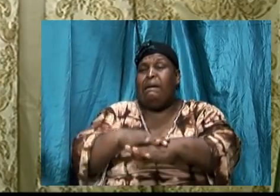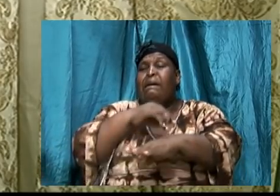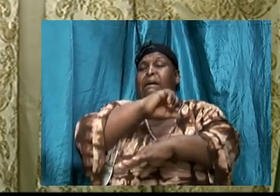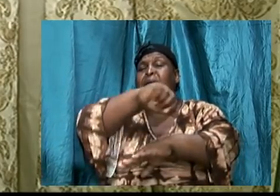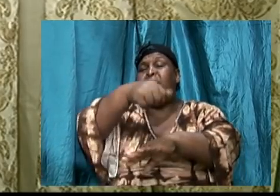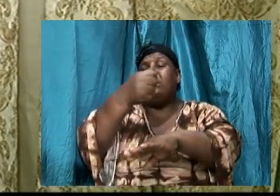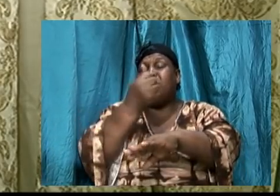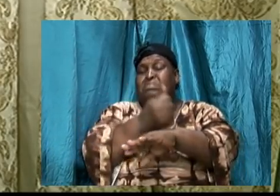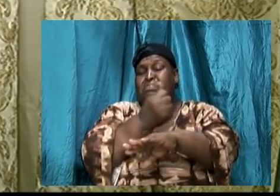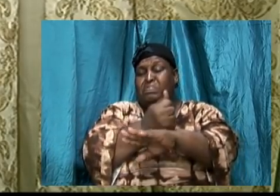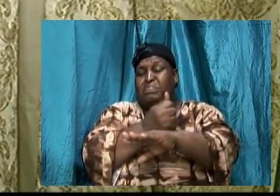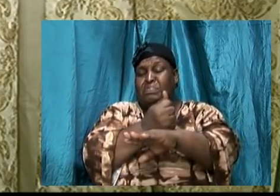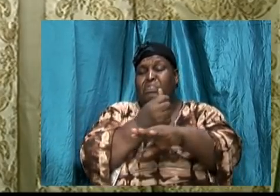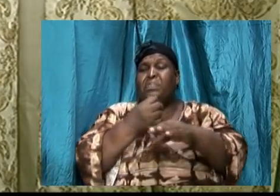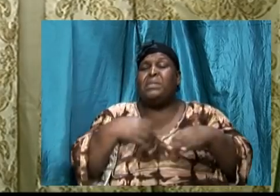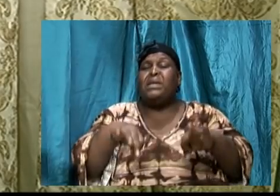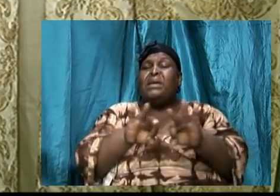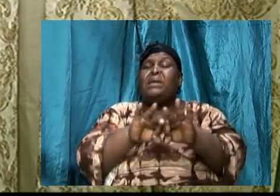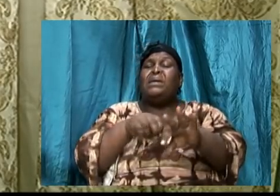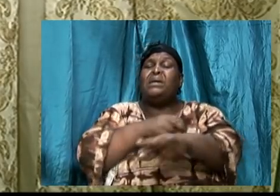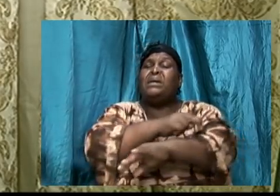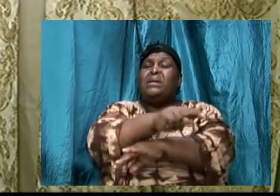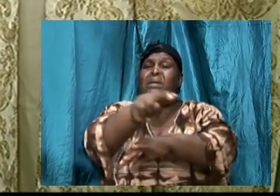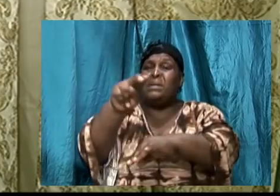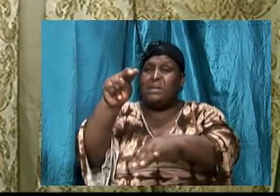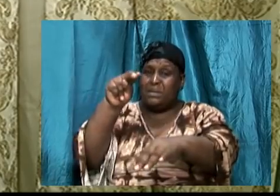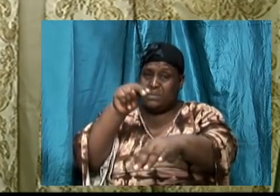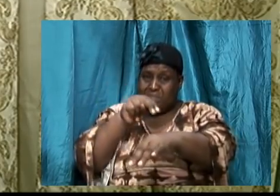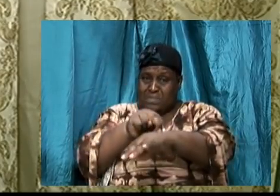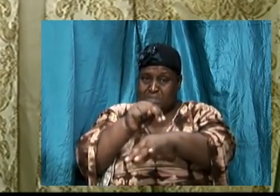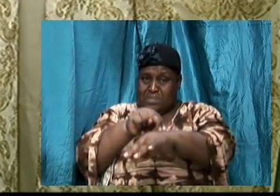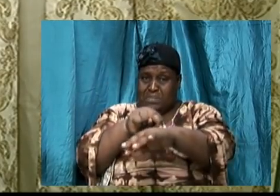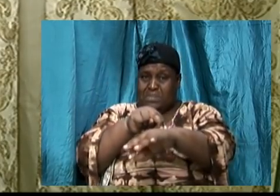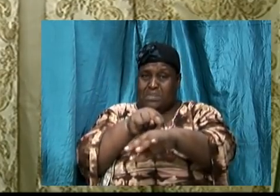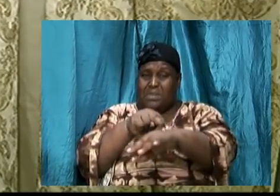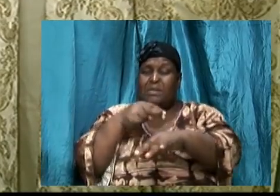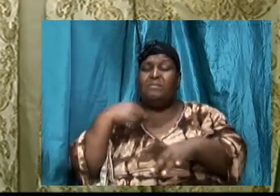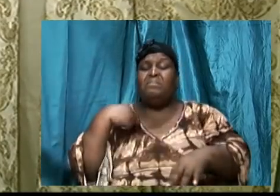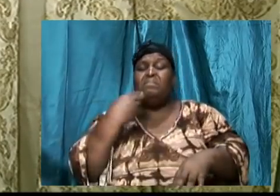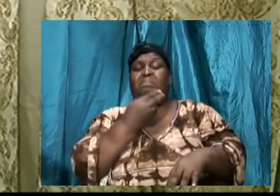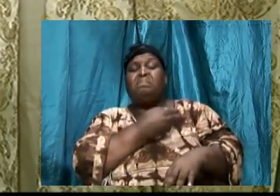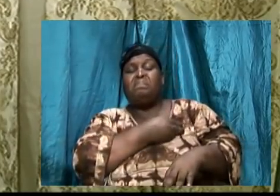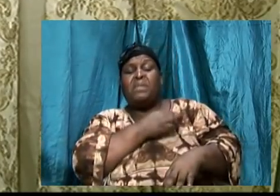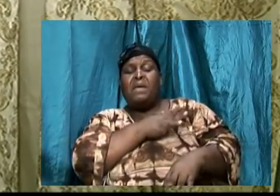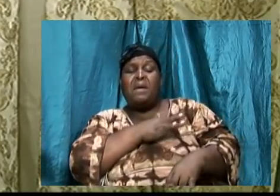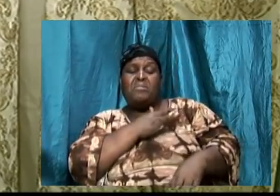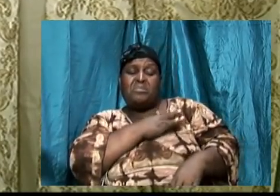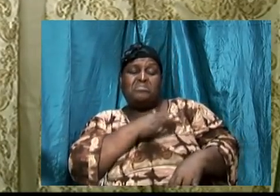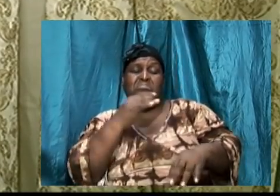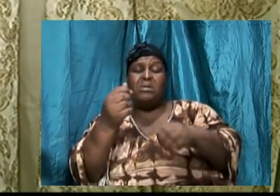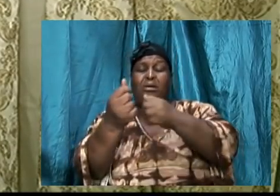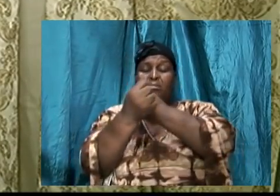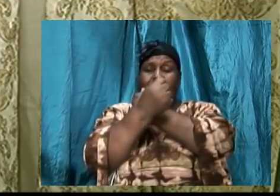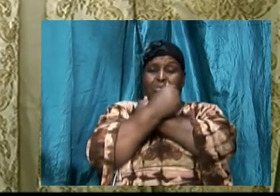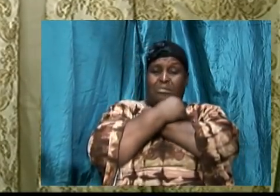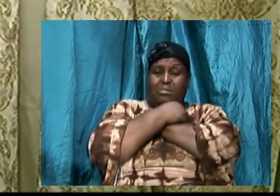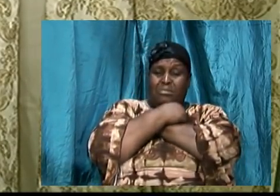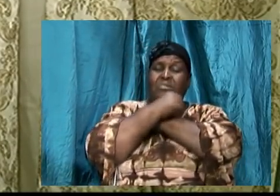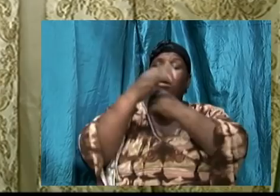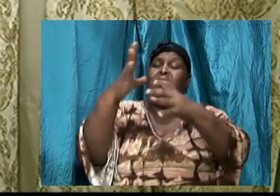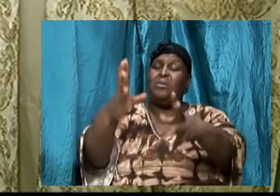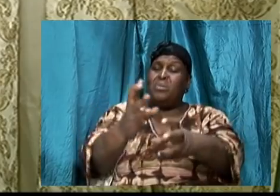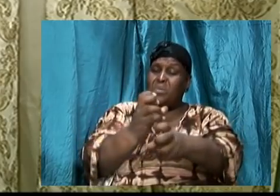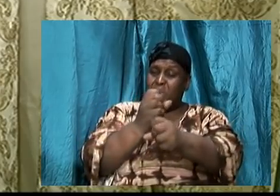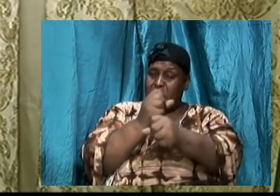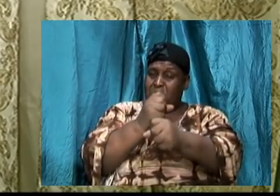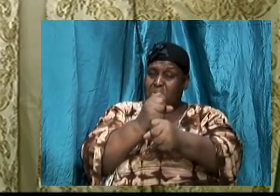the crucial nature of us appreciating and appreciating and holding on